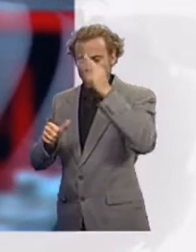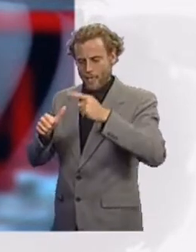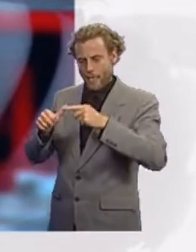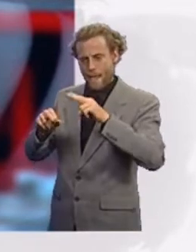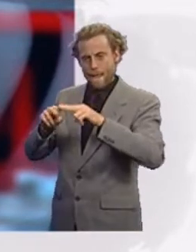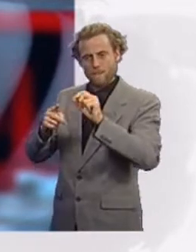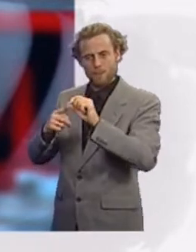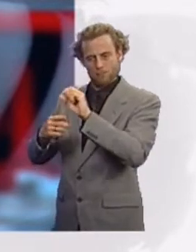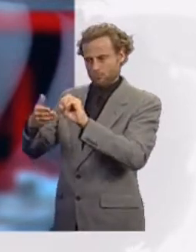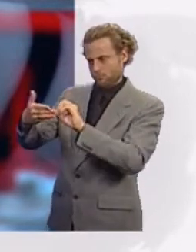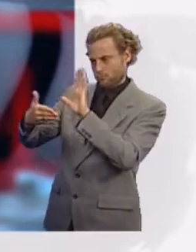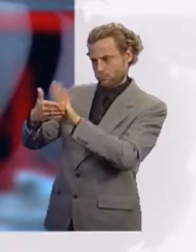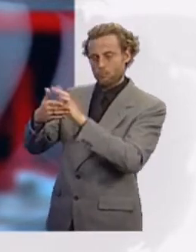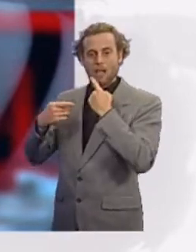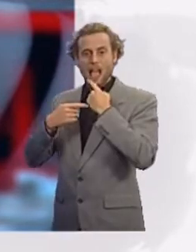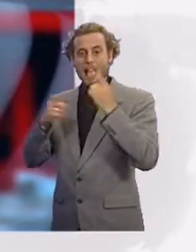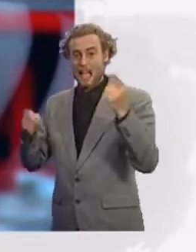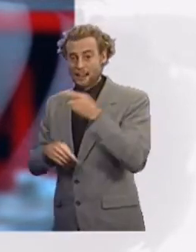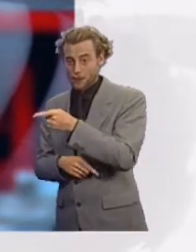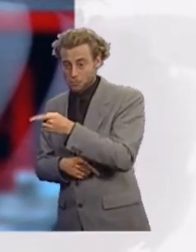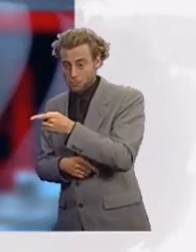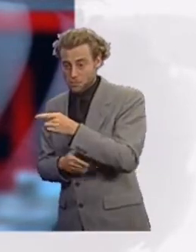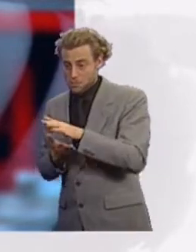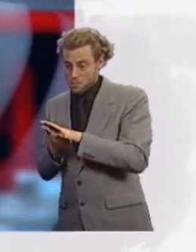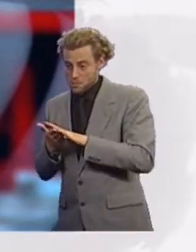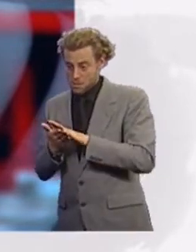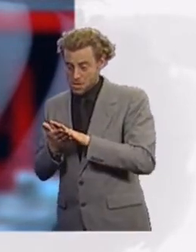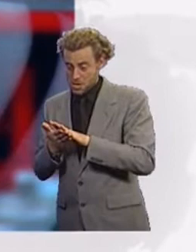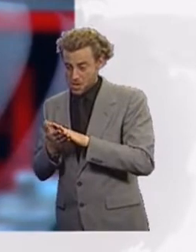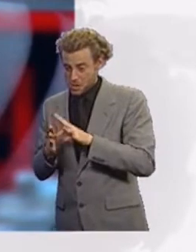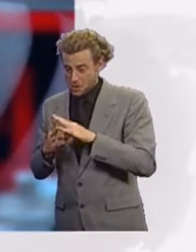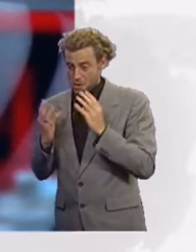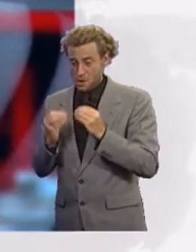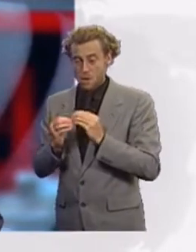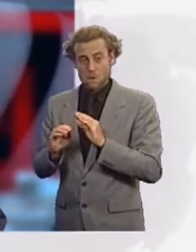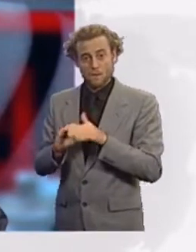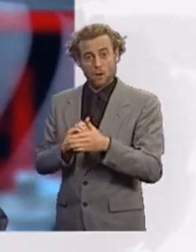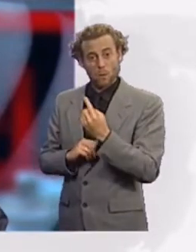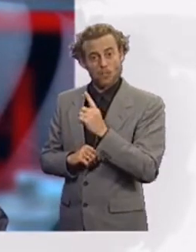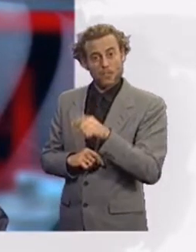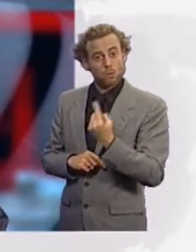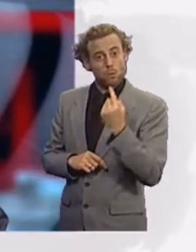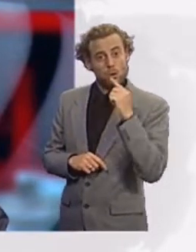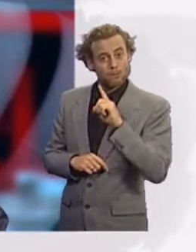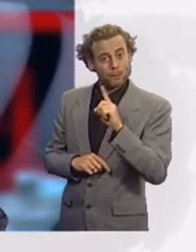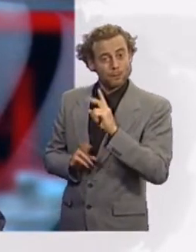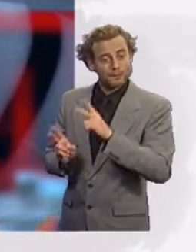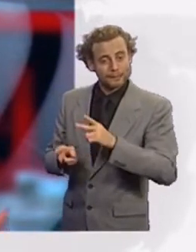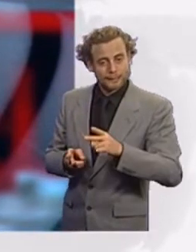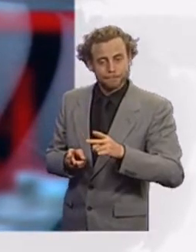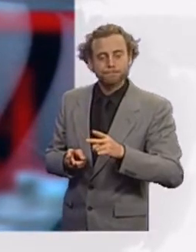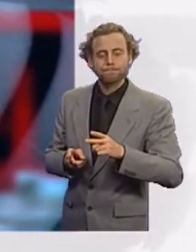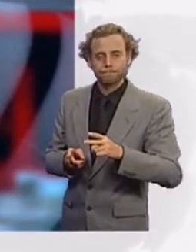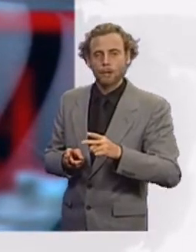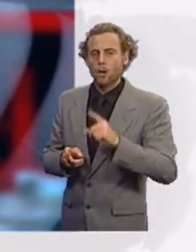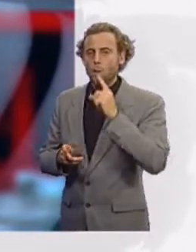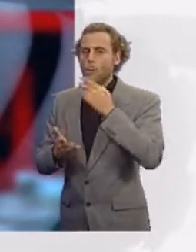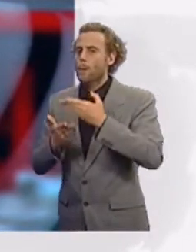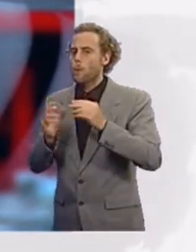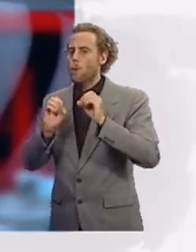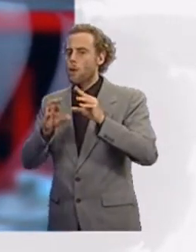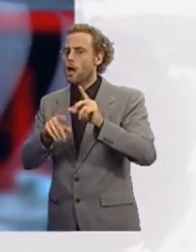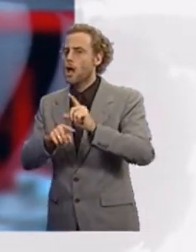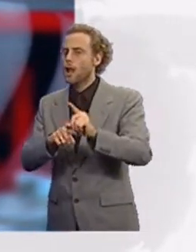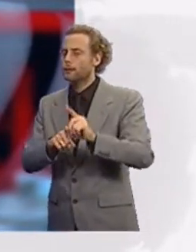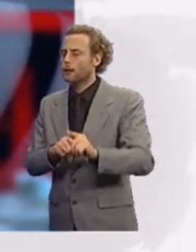,117 so far. We'll bring you more on that story a little later. Now, though, the time is creeping